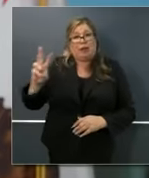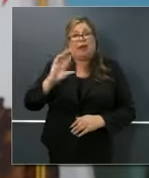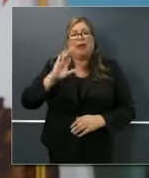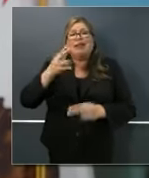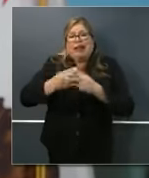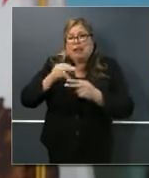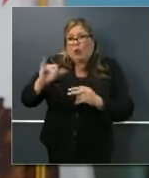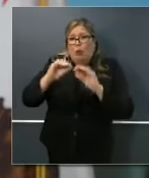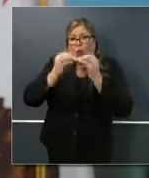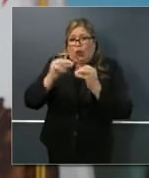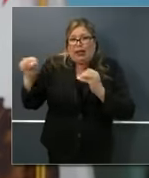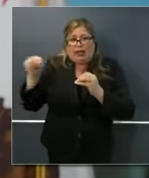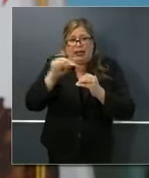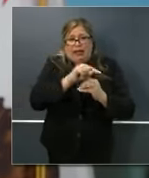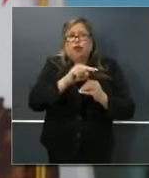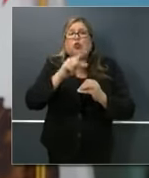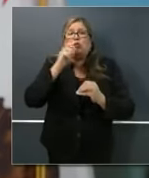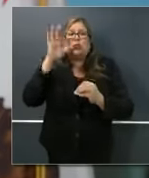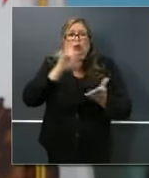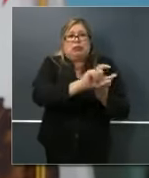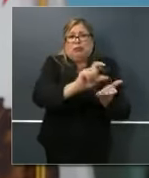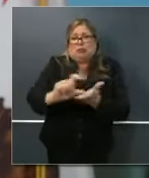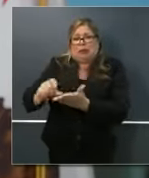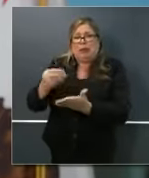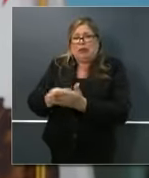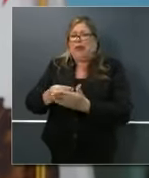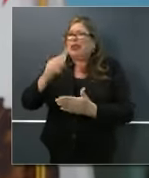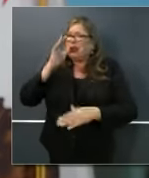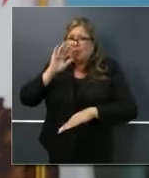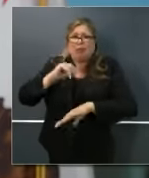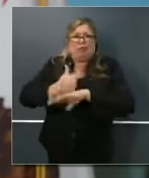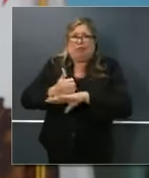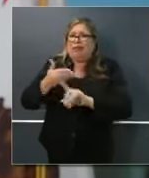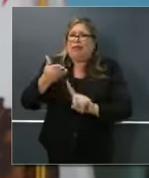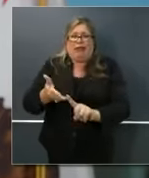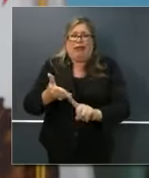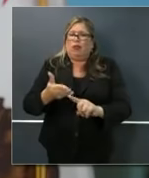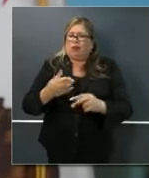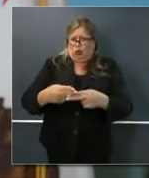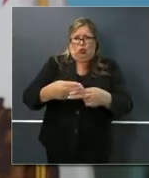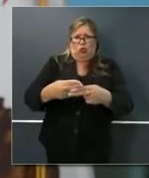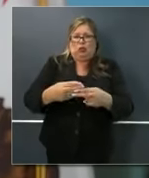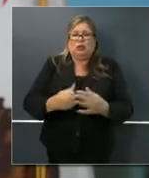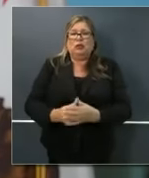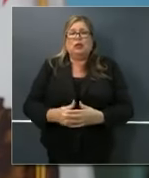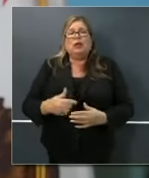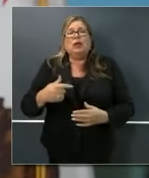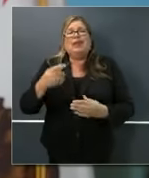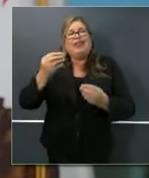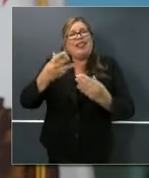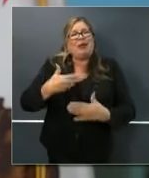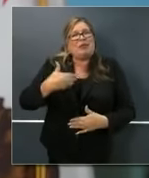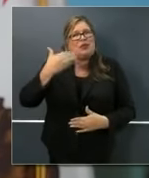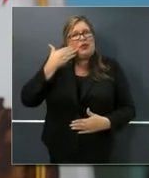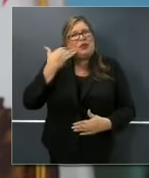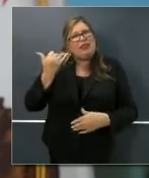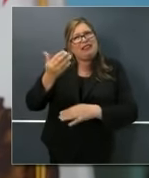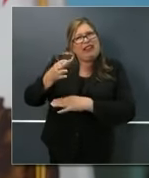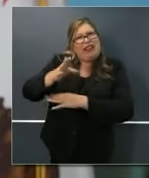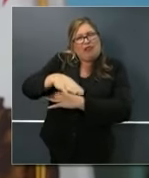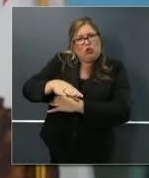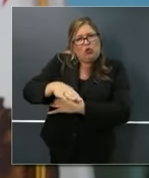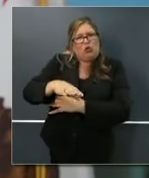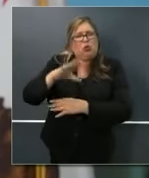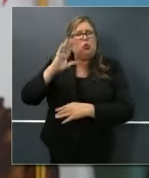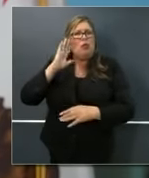website very shortly. I was told as early as this afternoon, but I was told that a few hours ago and did